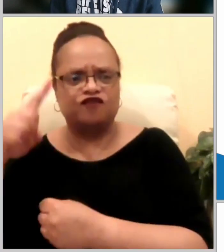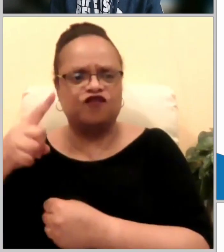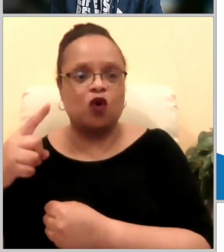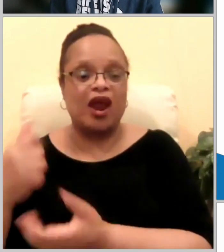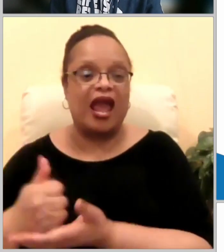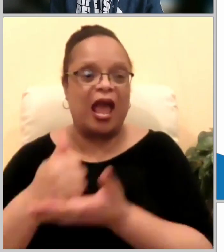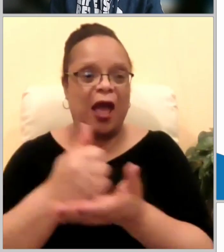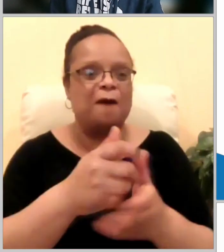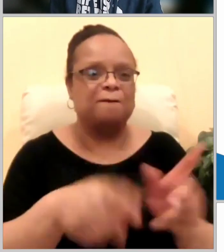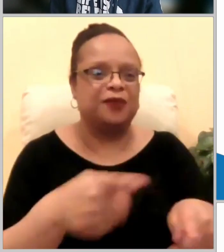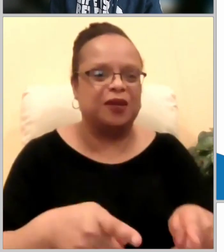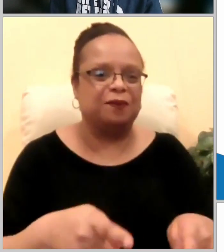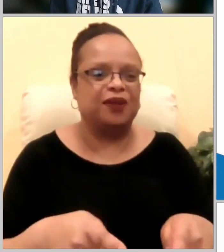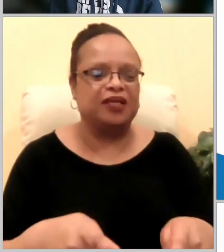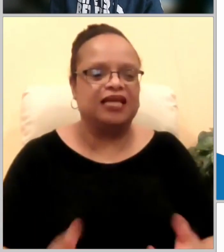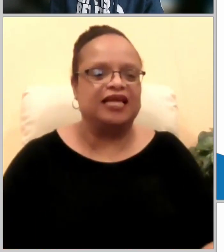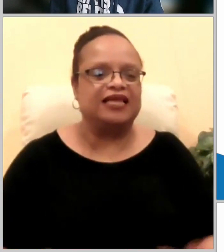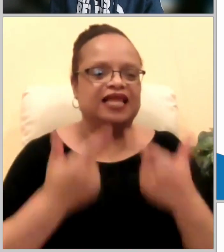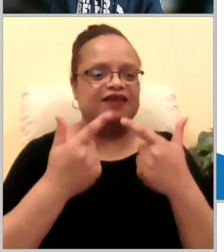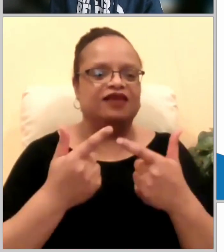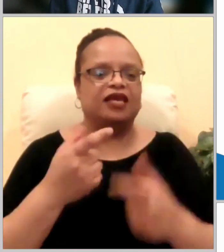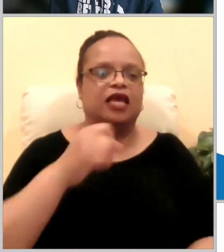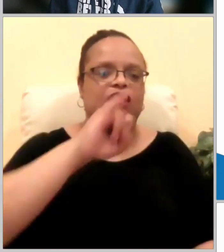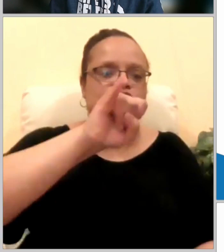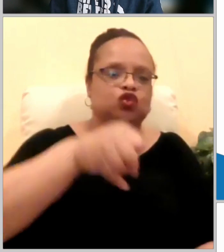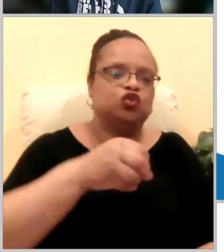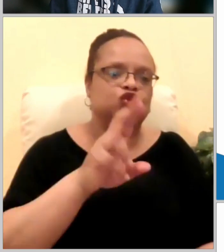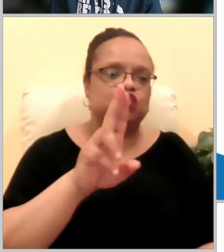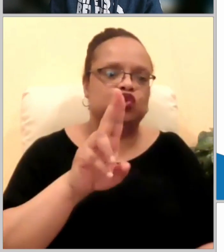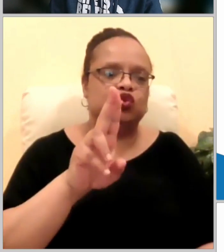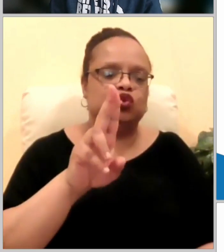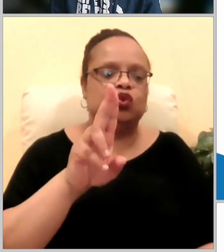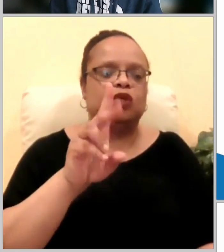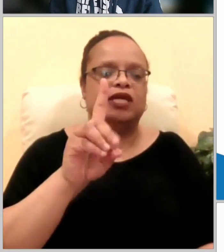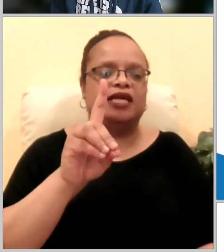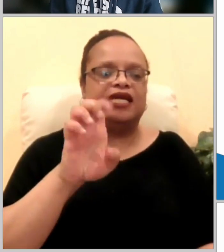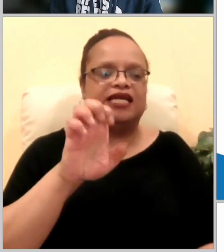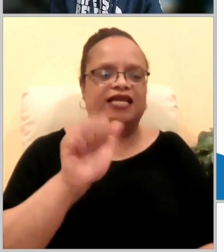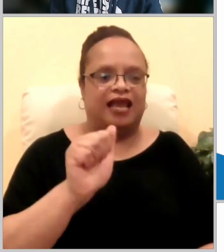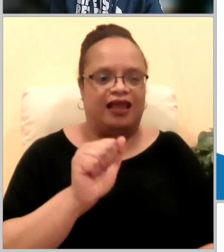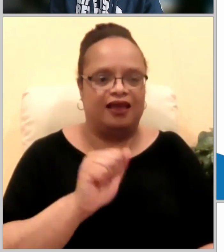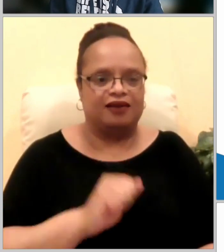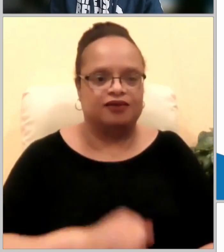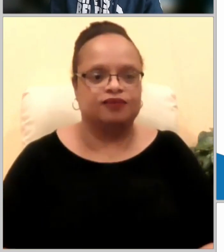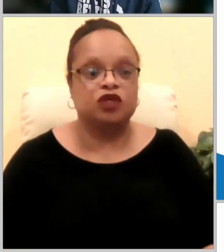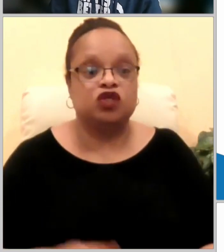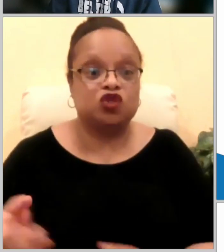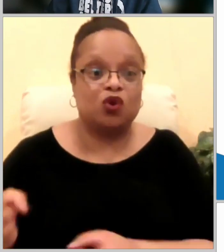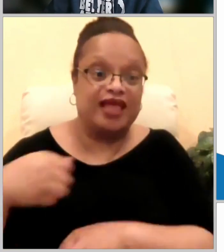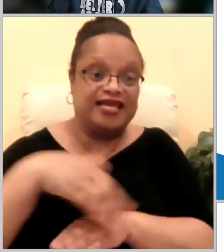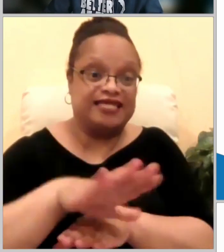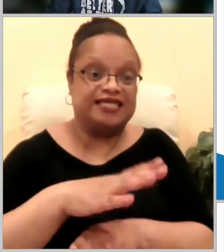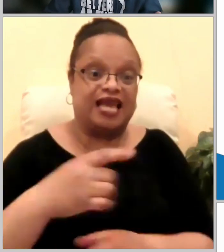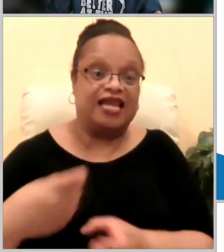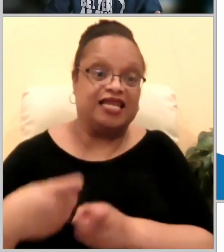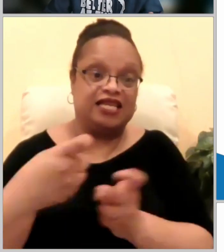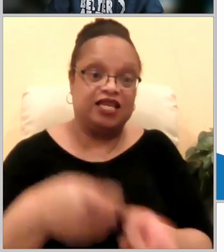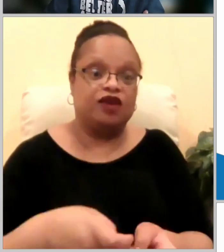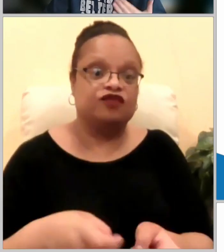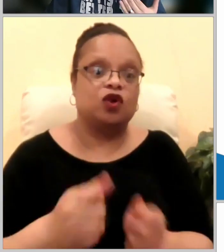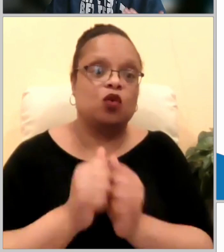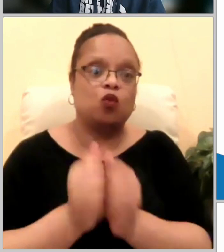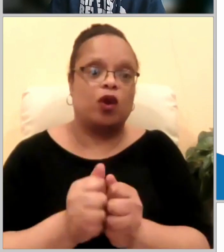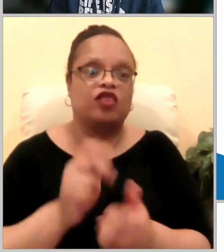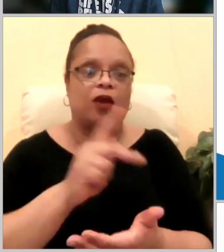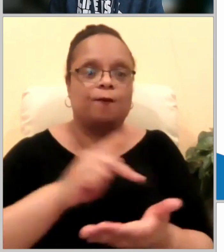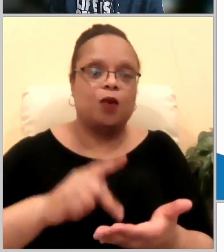judea this they did sending their gift to the elders by barnabas and saul and from this example you know we